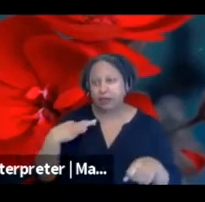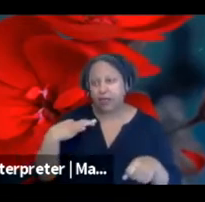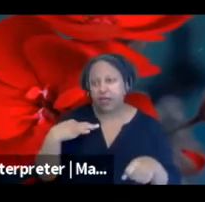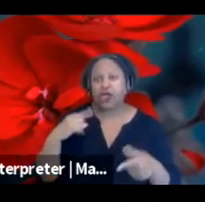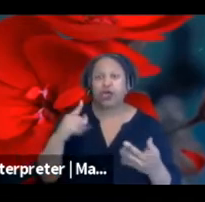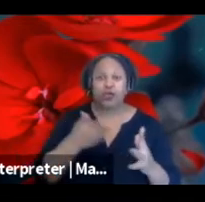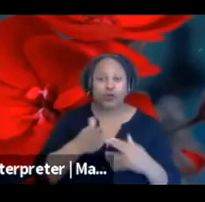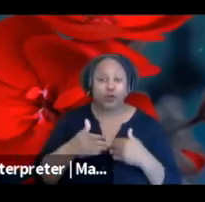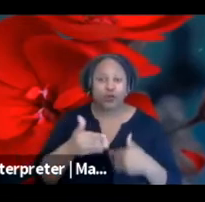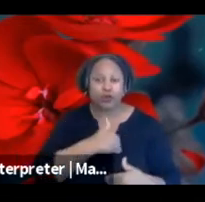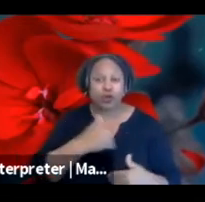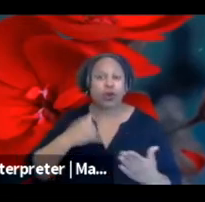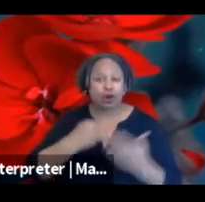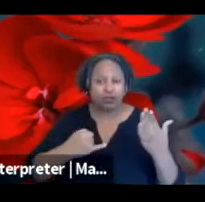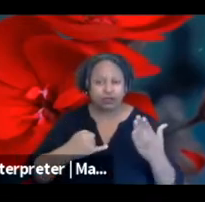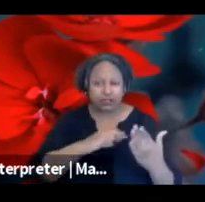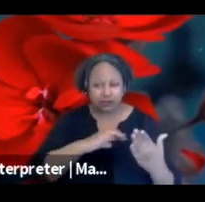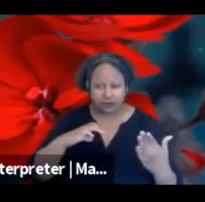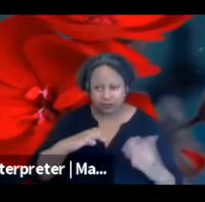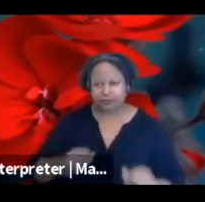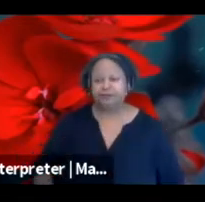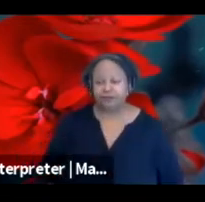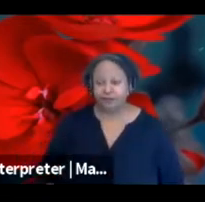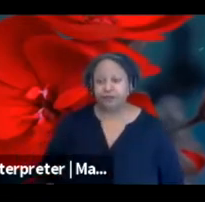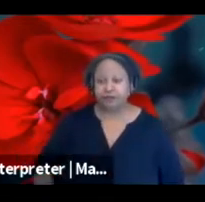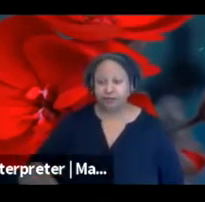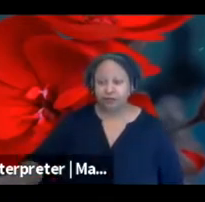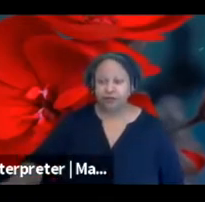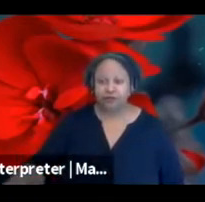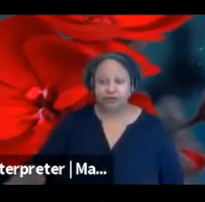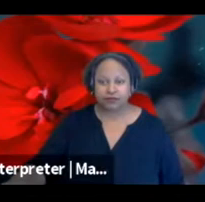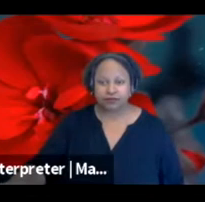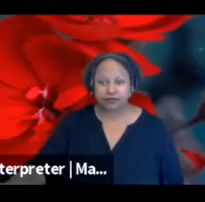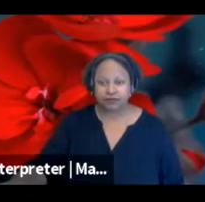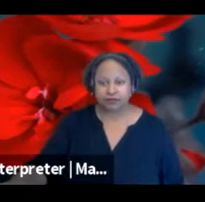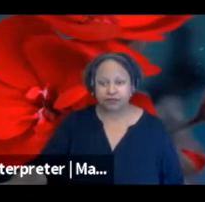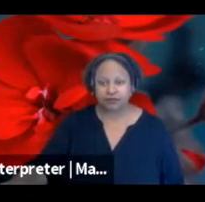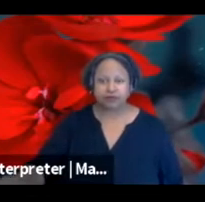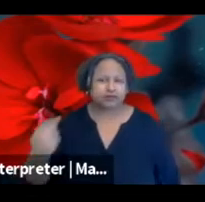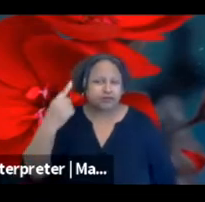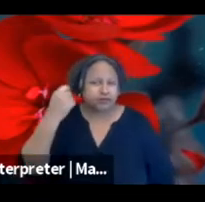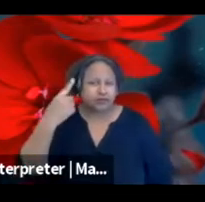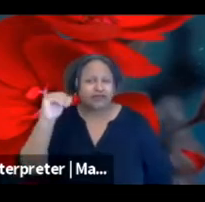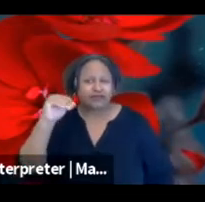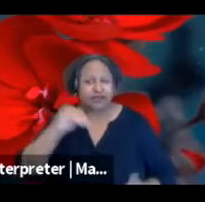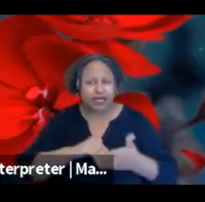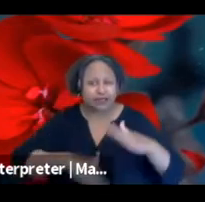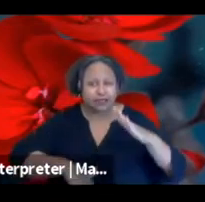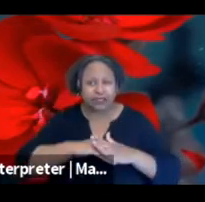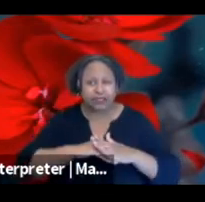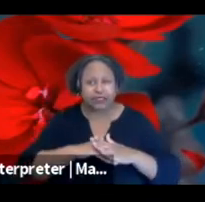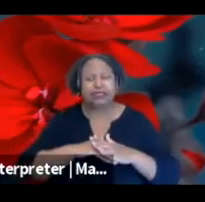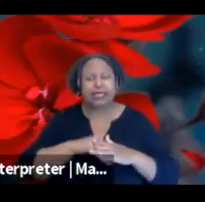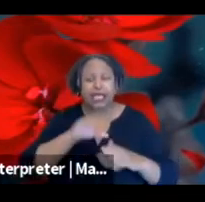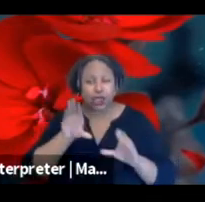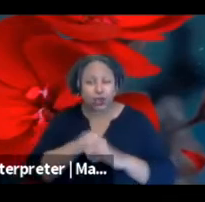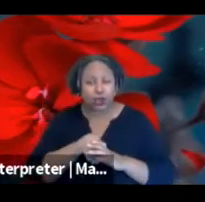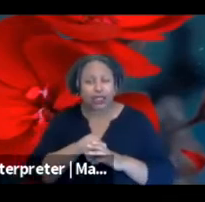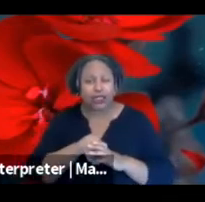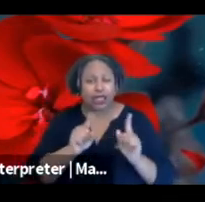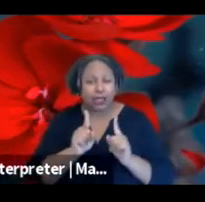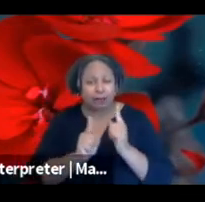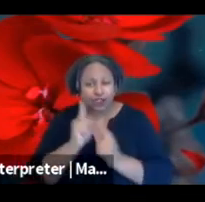Okay. Another question. Do I understand that the grant amount is 15K, including a mentorship component, and 20K, including